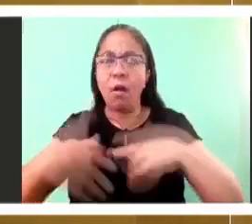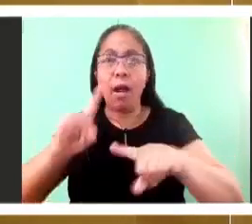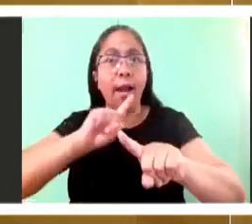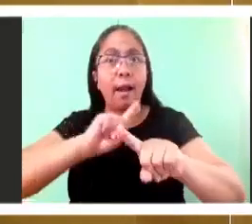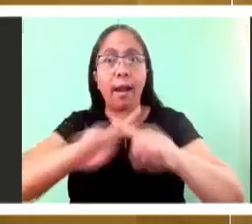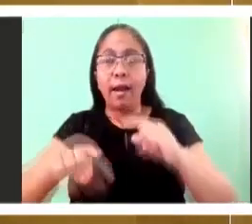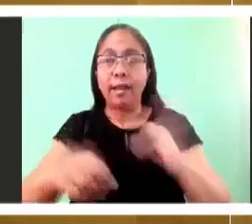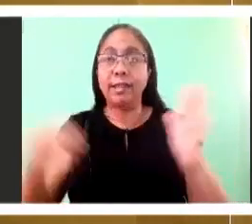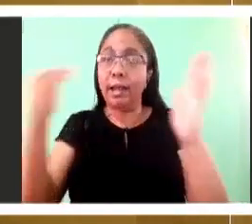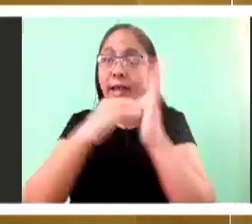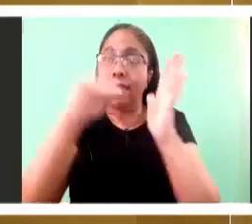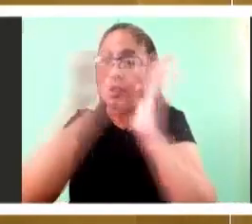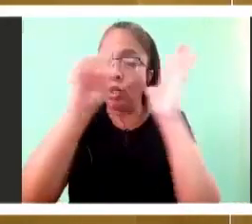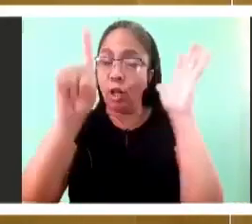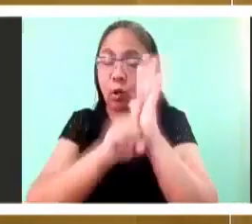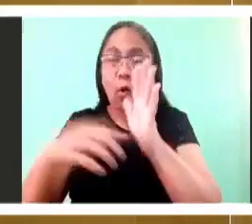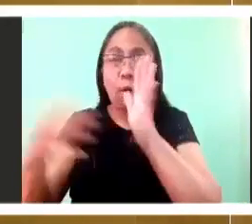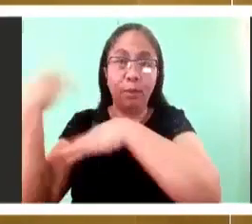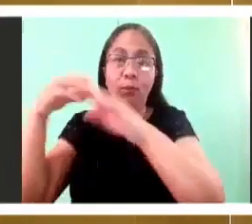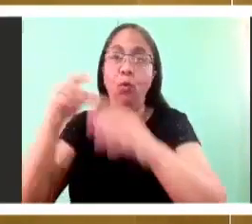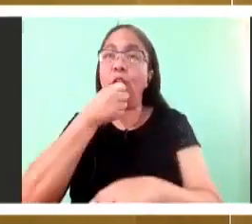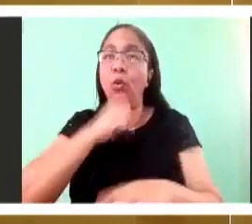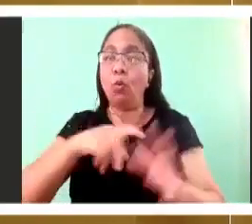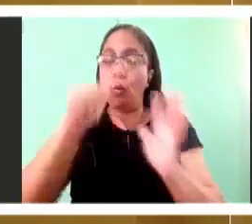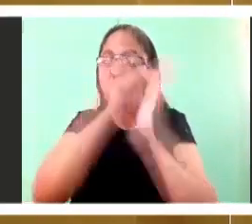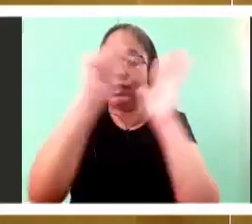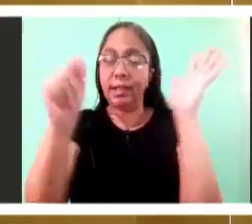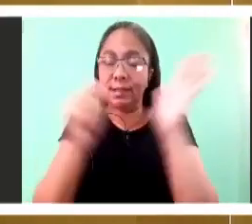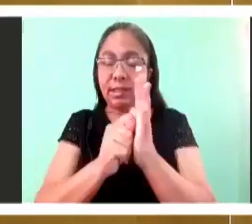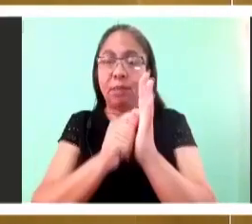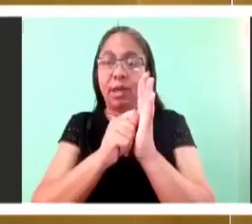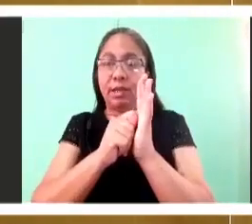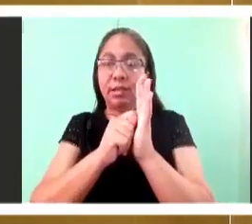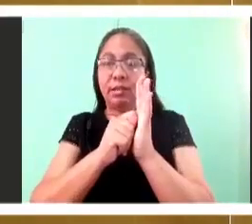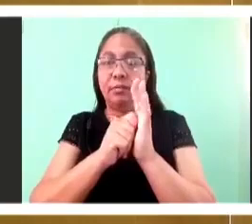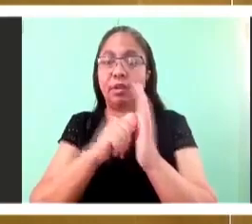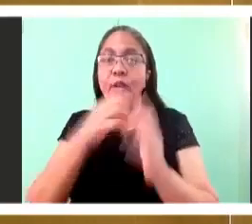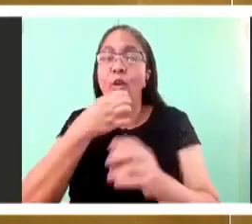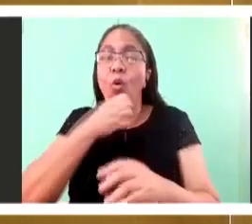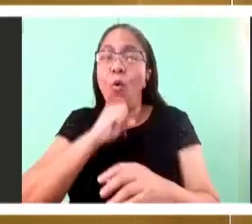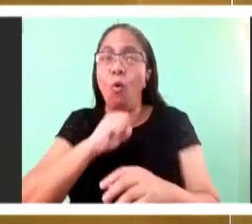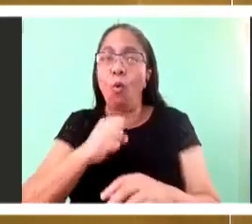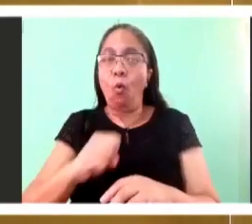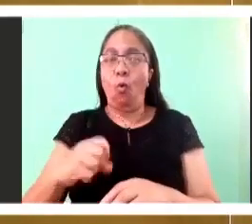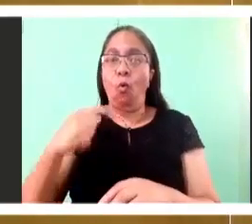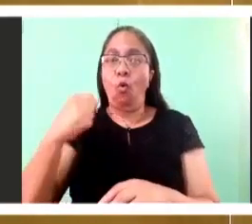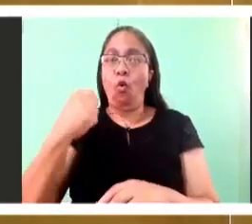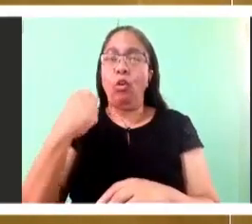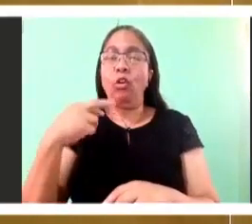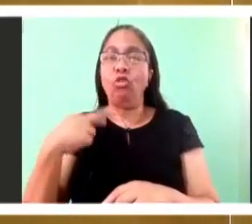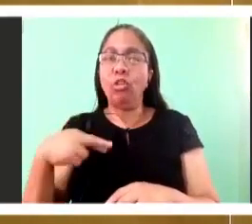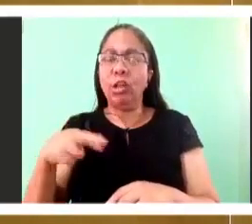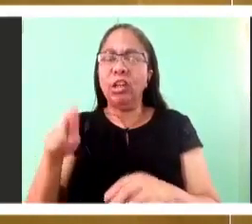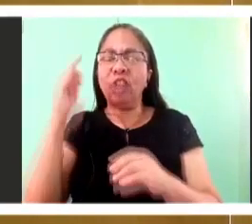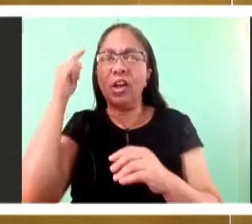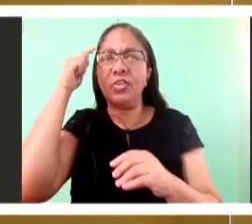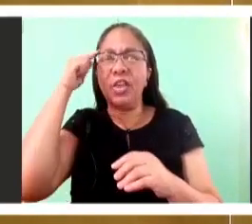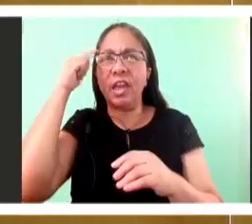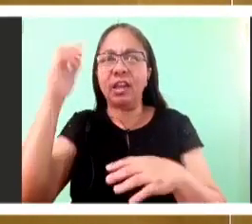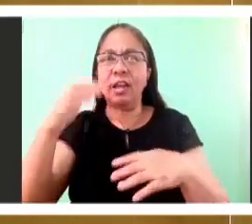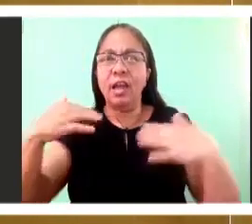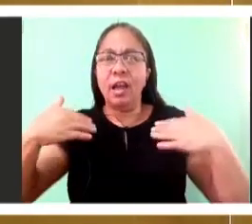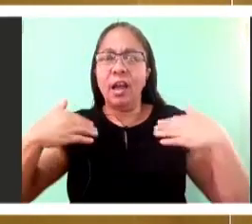were the bodies of the gods. And they used to kill the animals, to drink the blood of the animals, to have communion